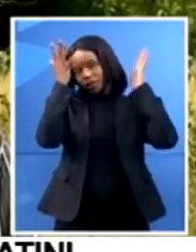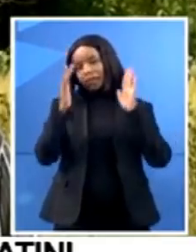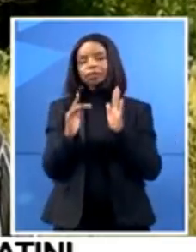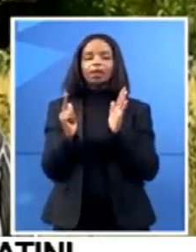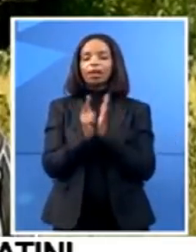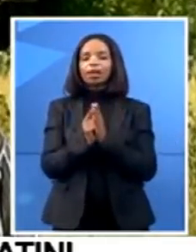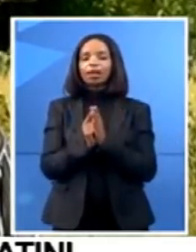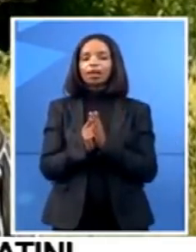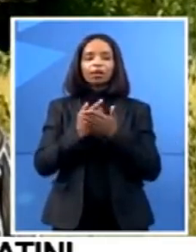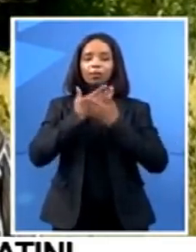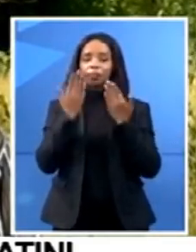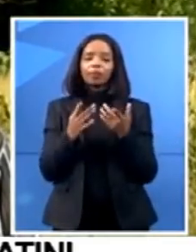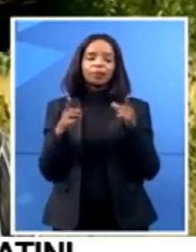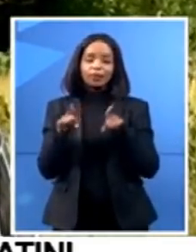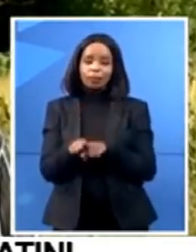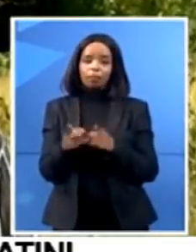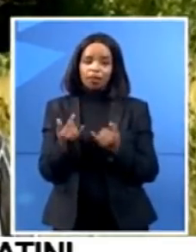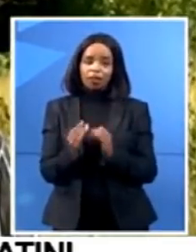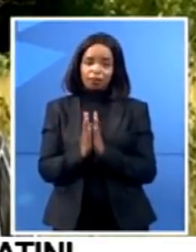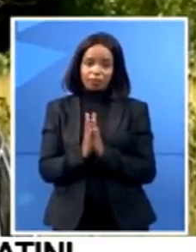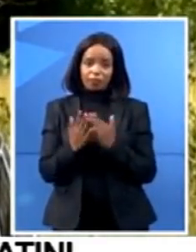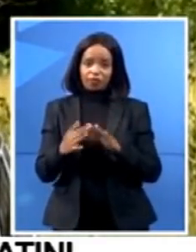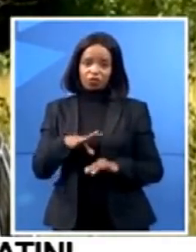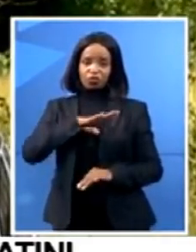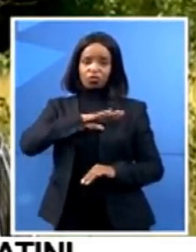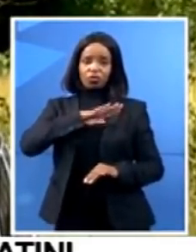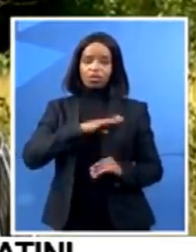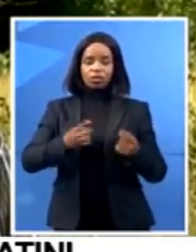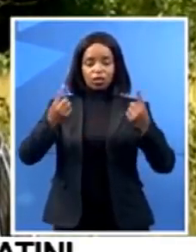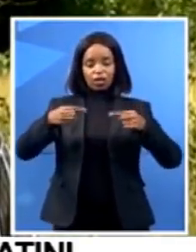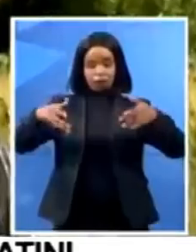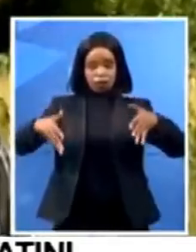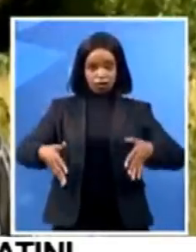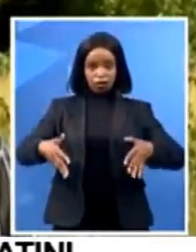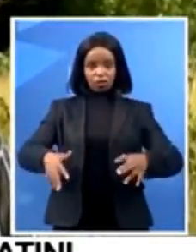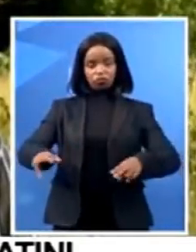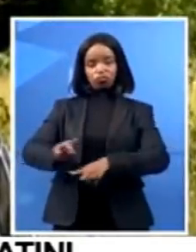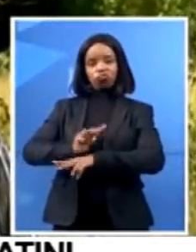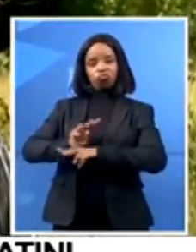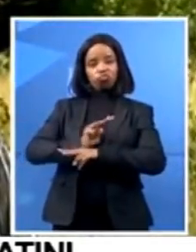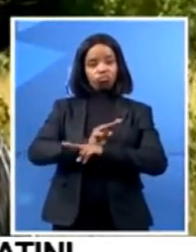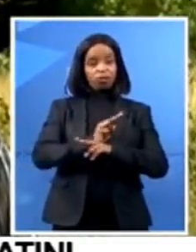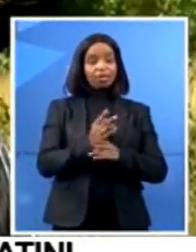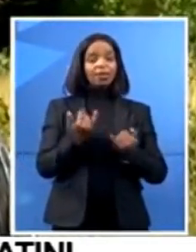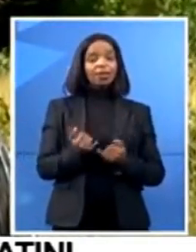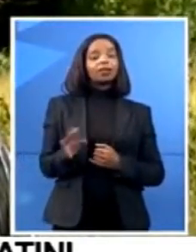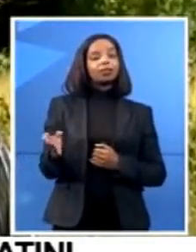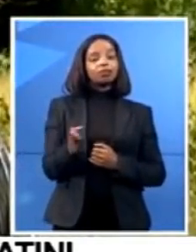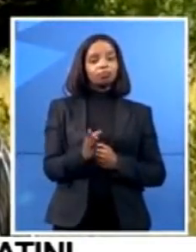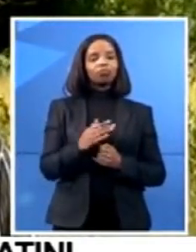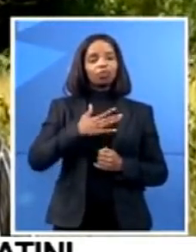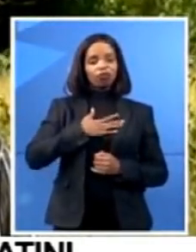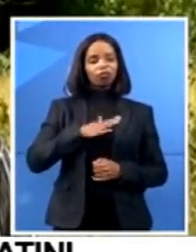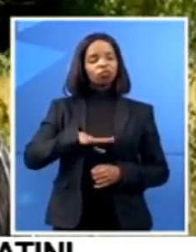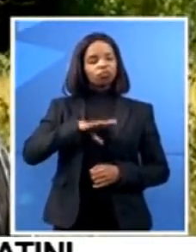been deployed. Their visibility is encouraging for to stop many people from coming